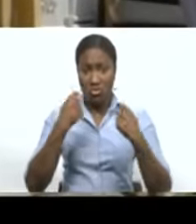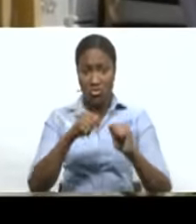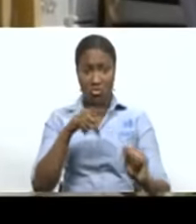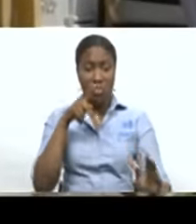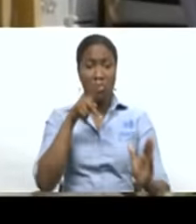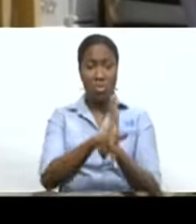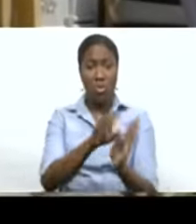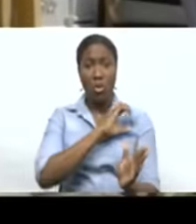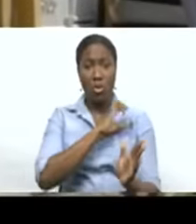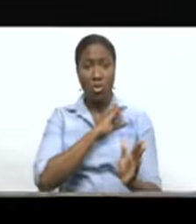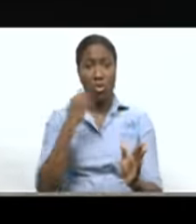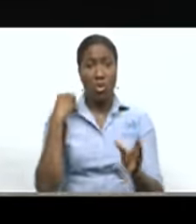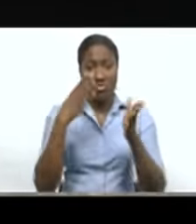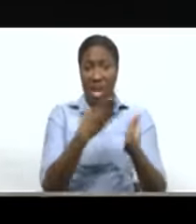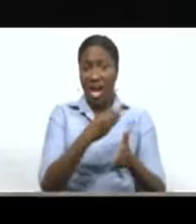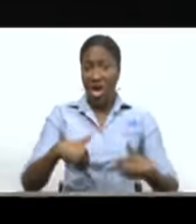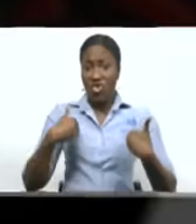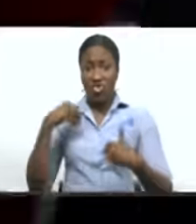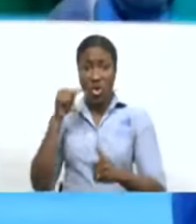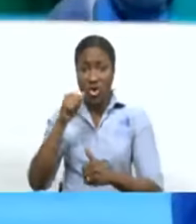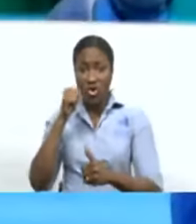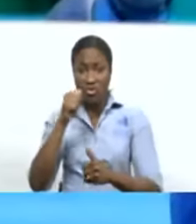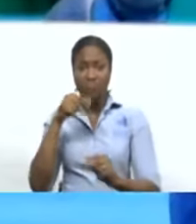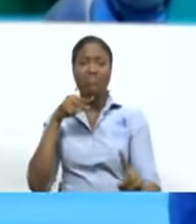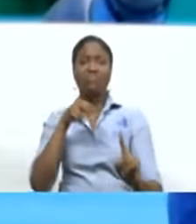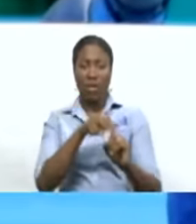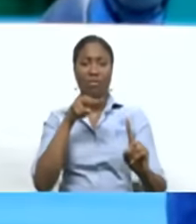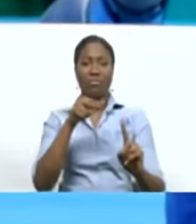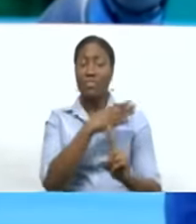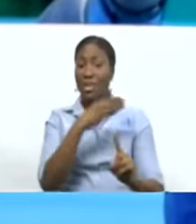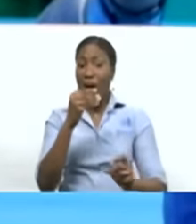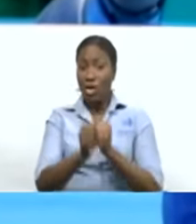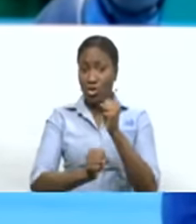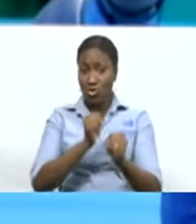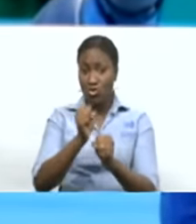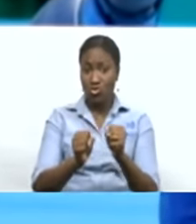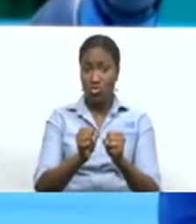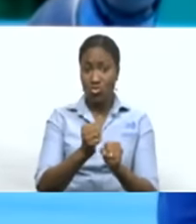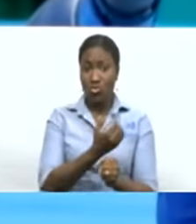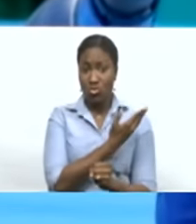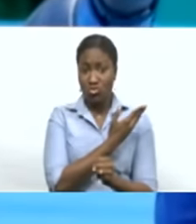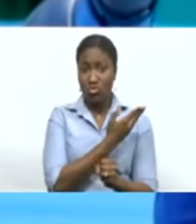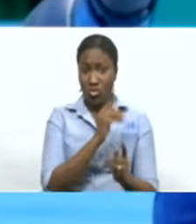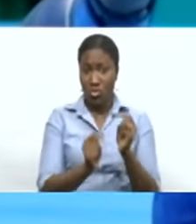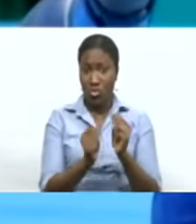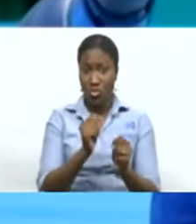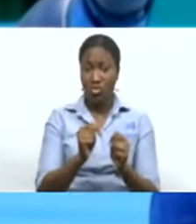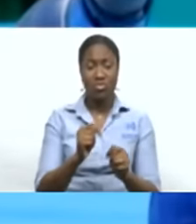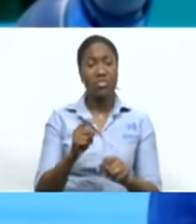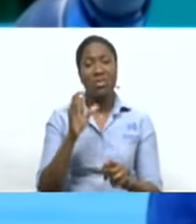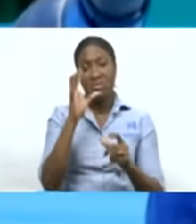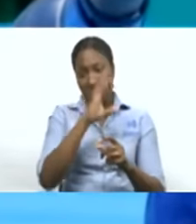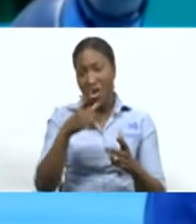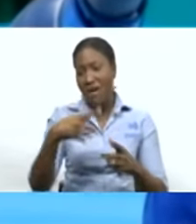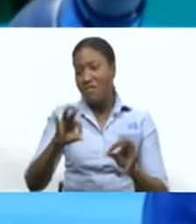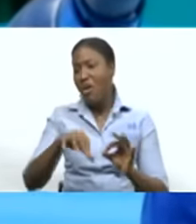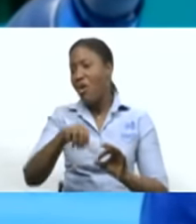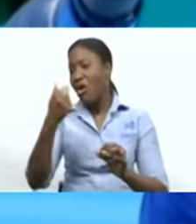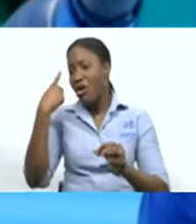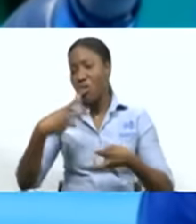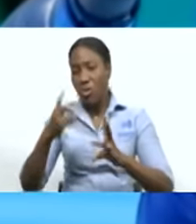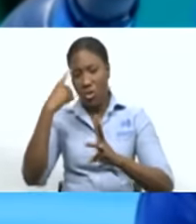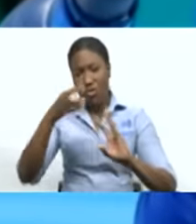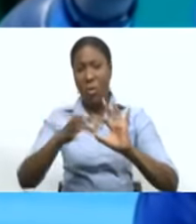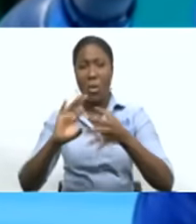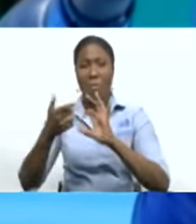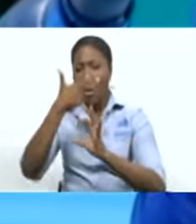prison officer and a young girl. And coming up in sport, Nigel Paul is forced to look for another path to the